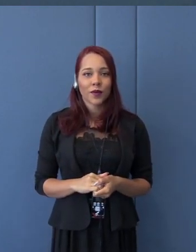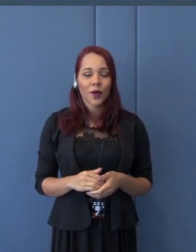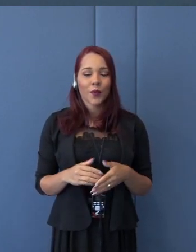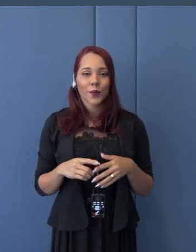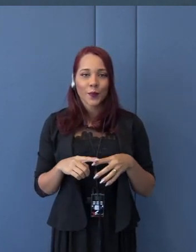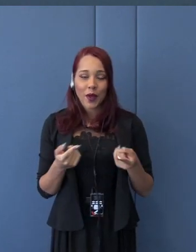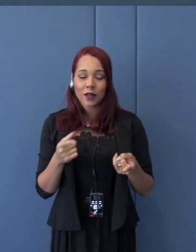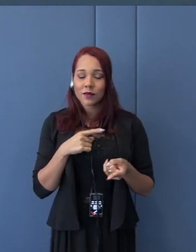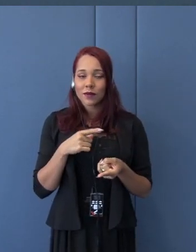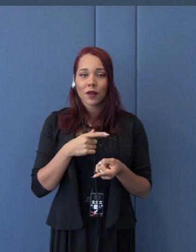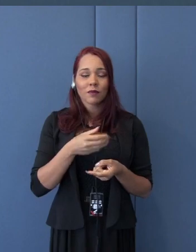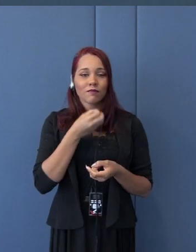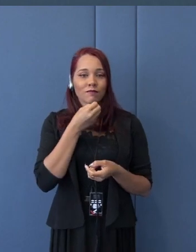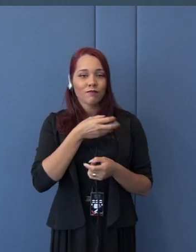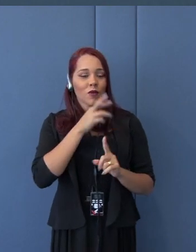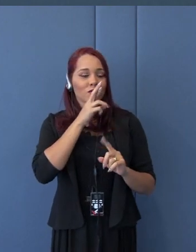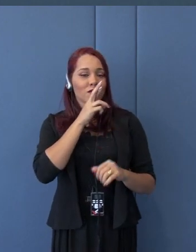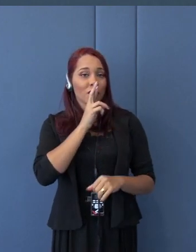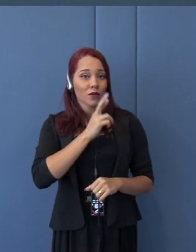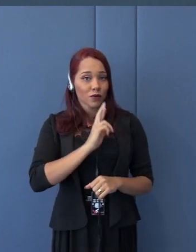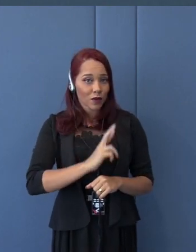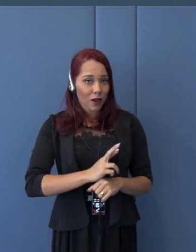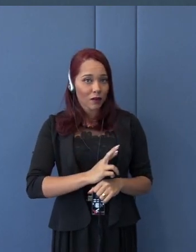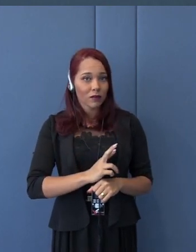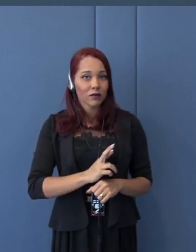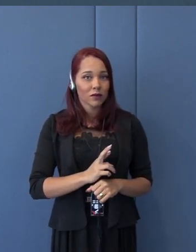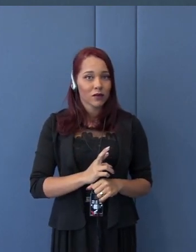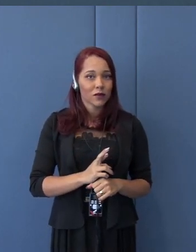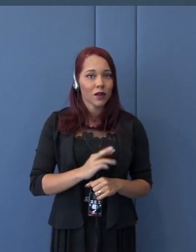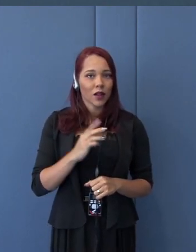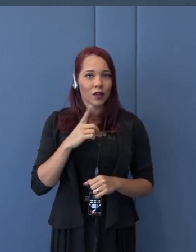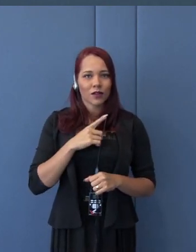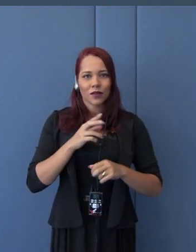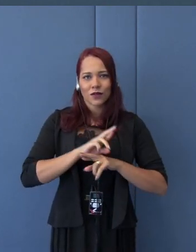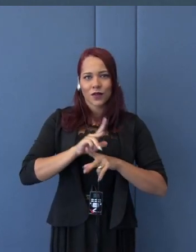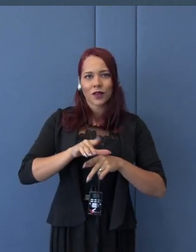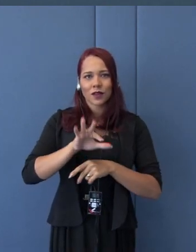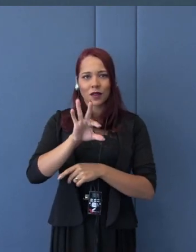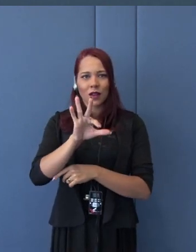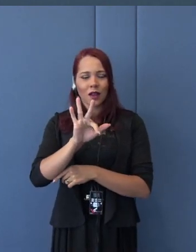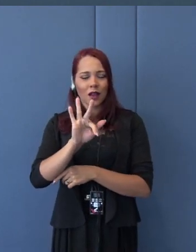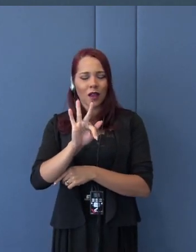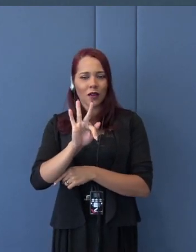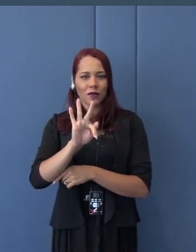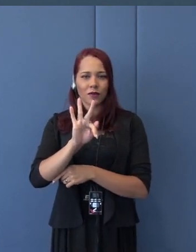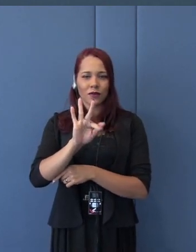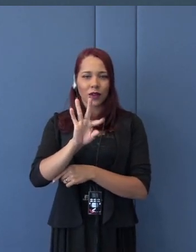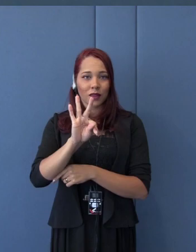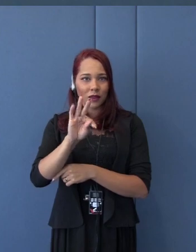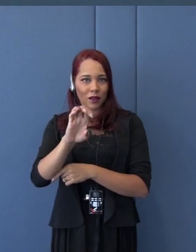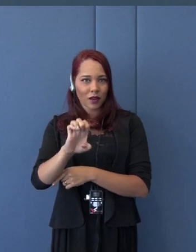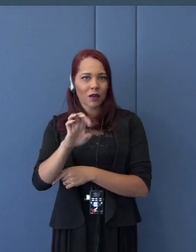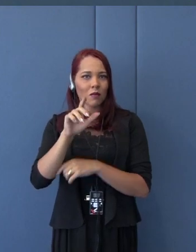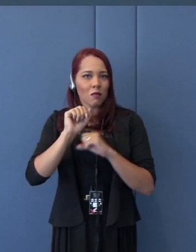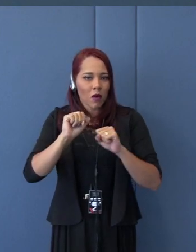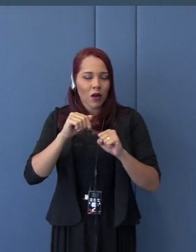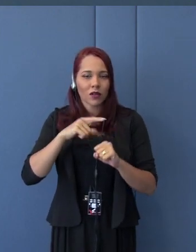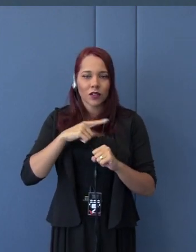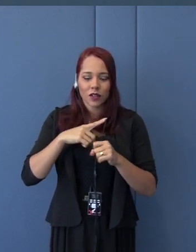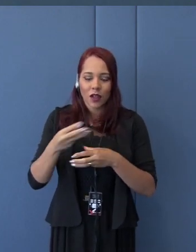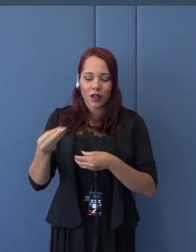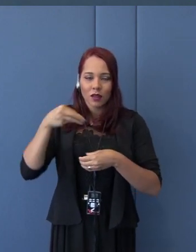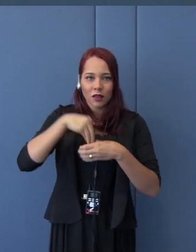of the mega FTAs can be brought back to the WTO. A new momentum